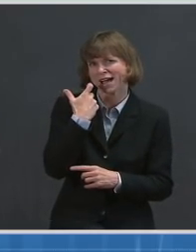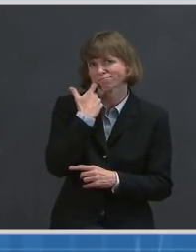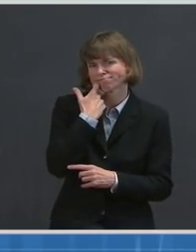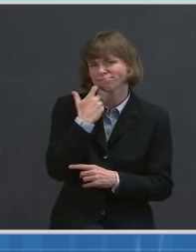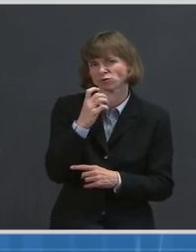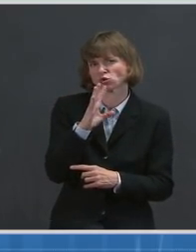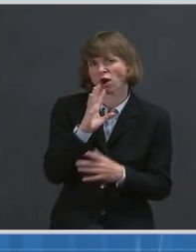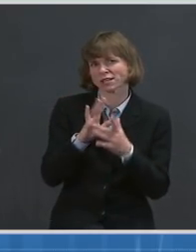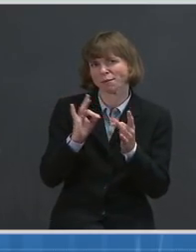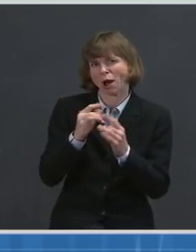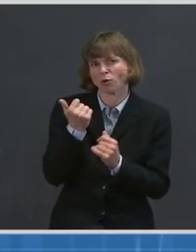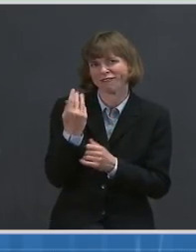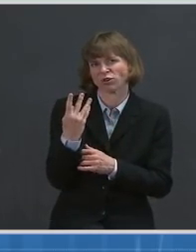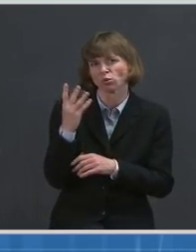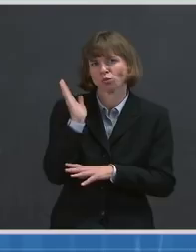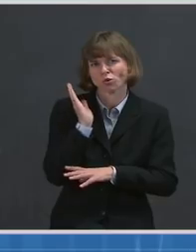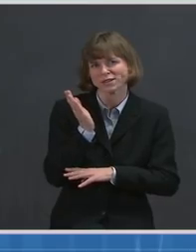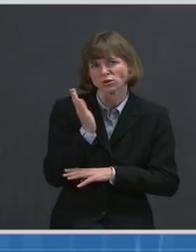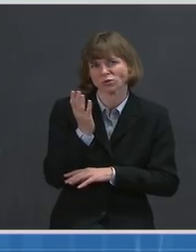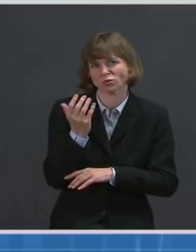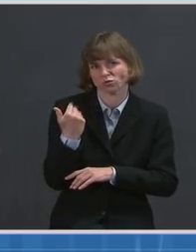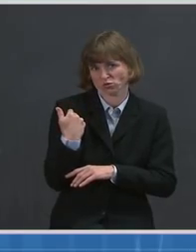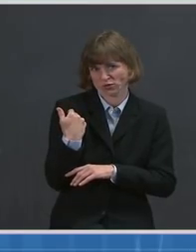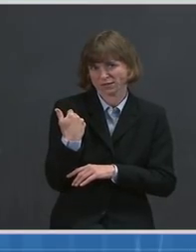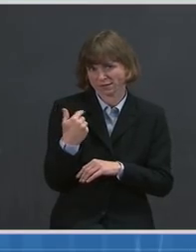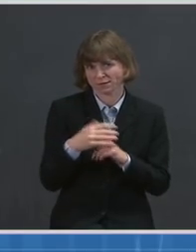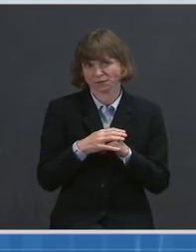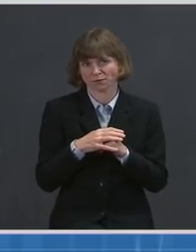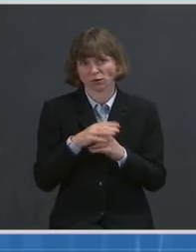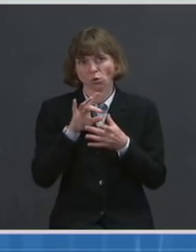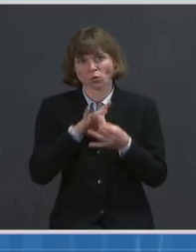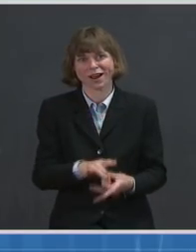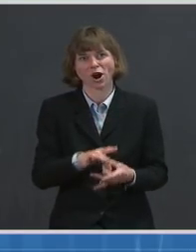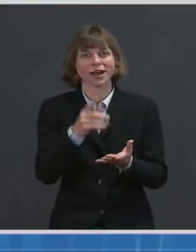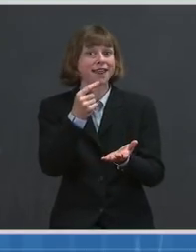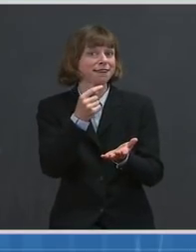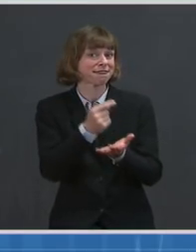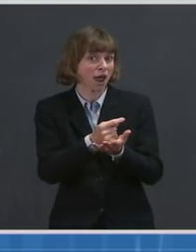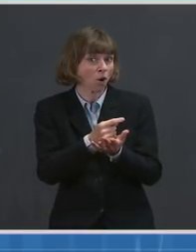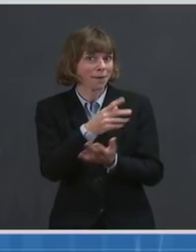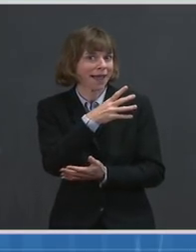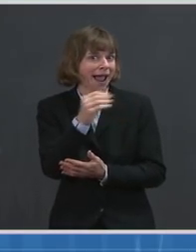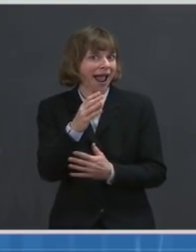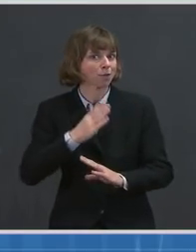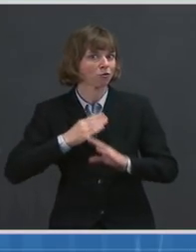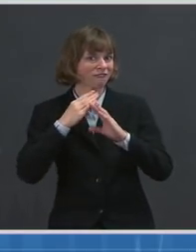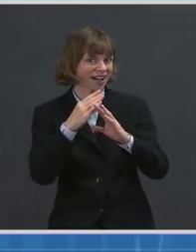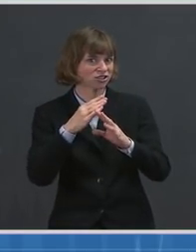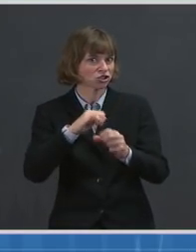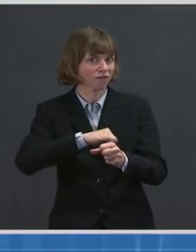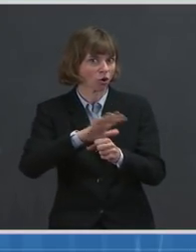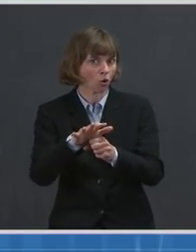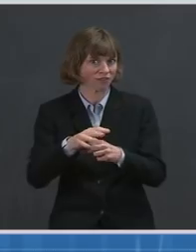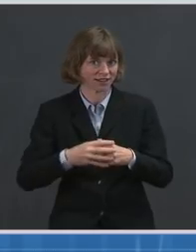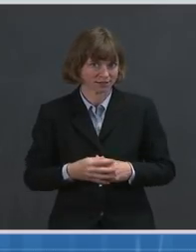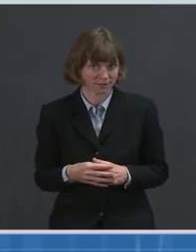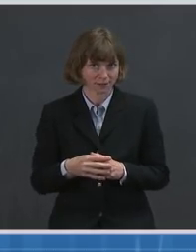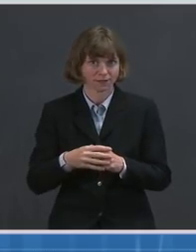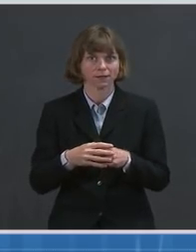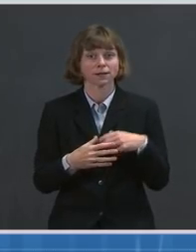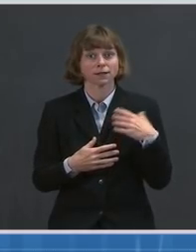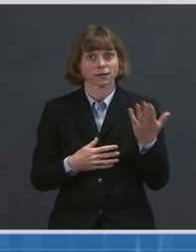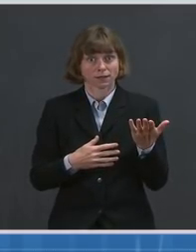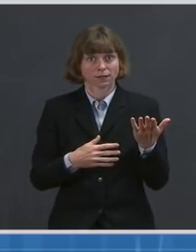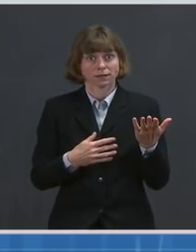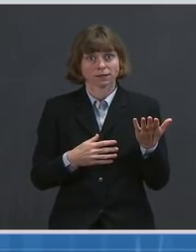couple of presses ago regarding therapy and, in some respects, prevention of COVID-19 disease. If I could have the